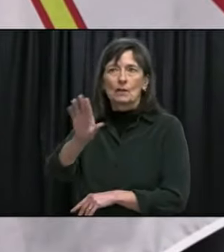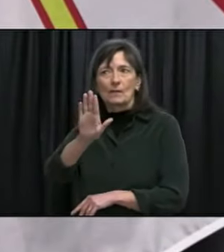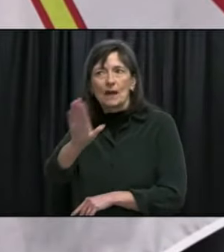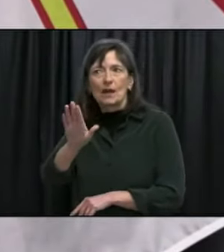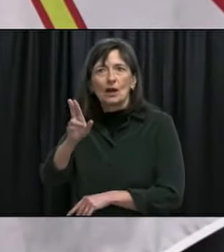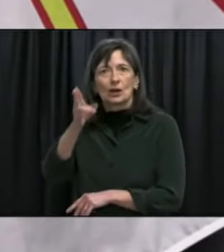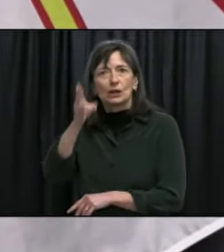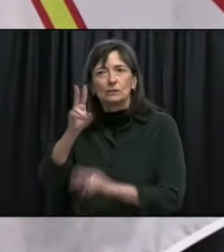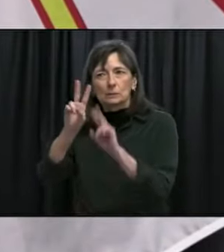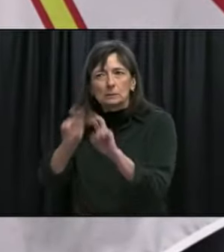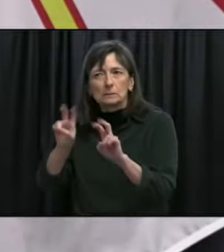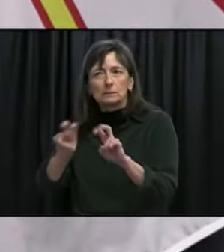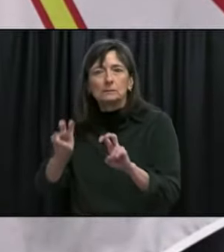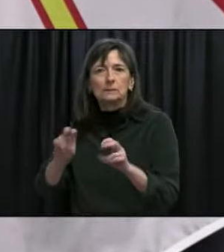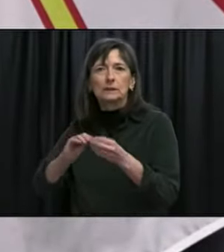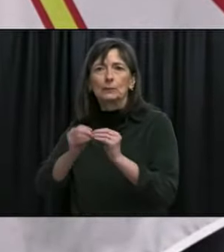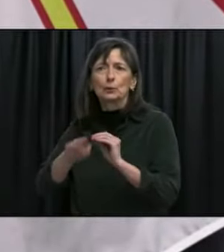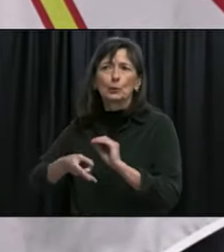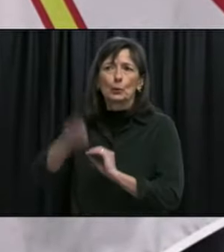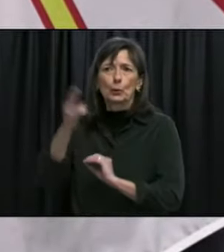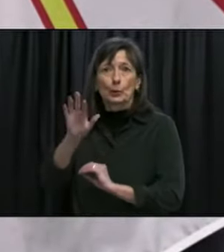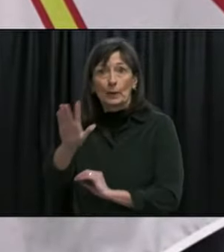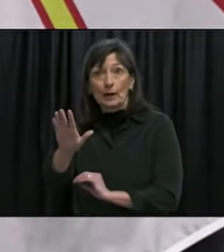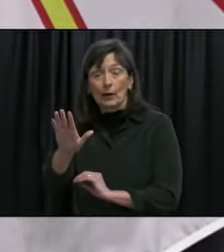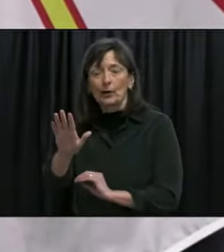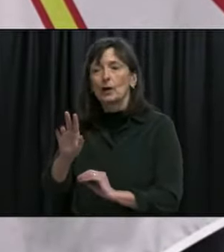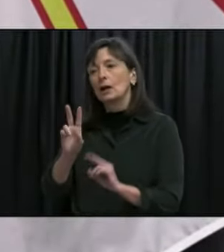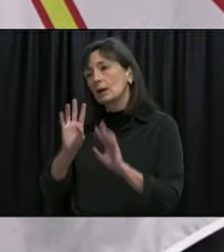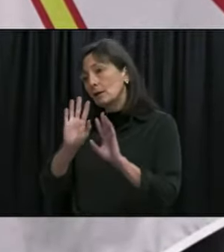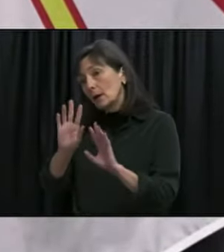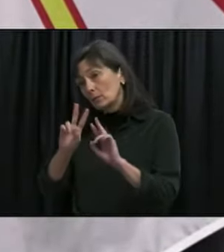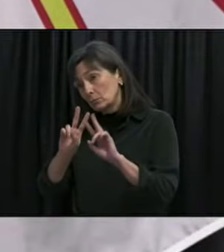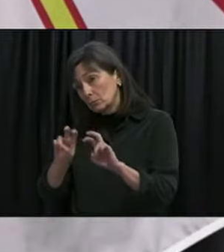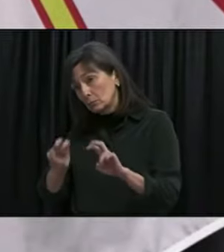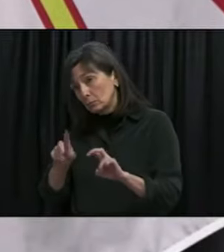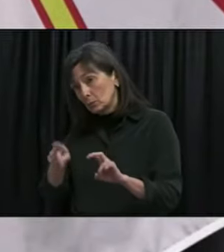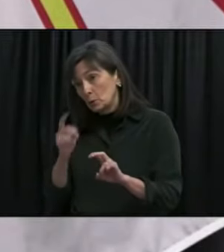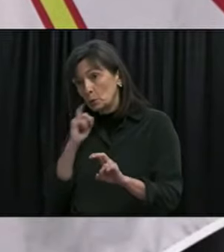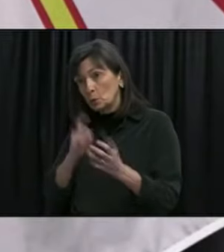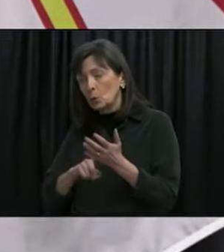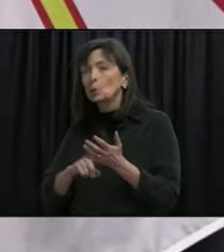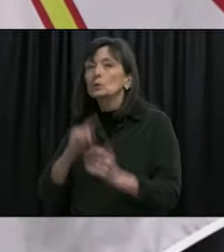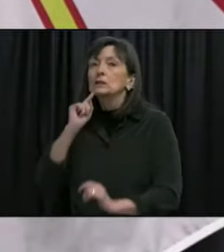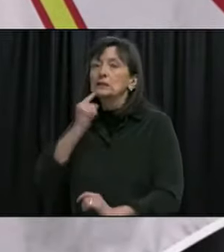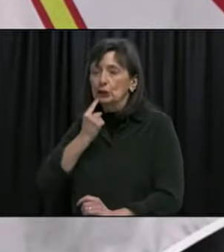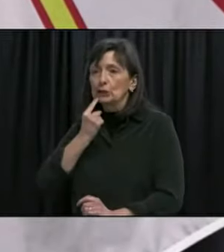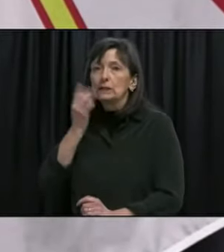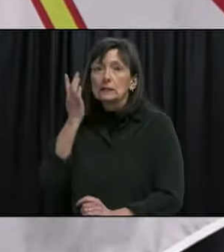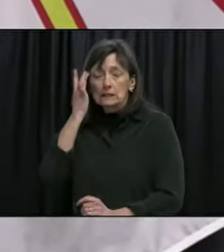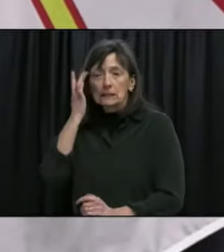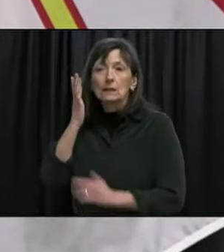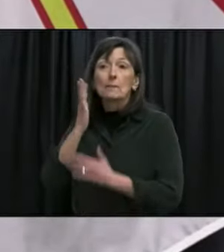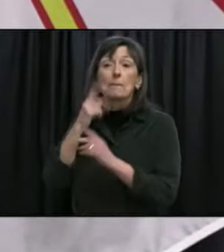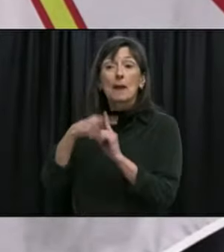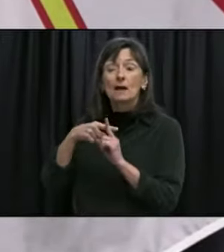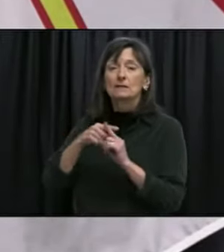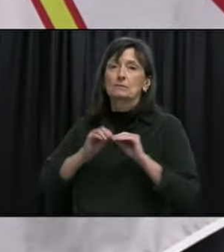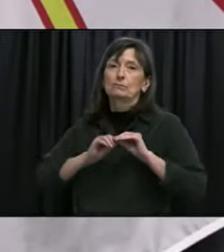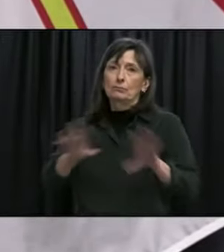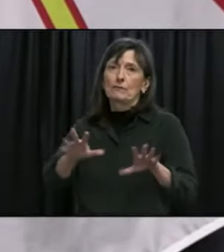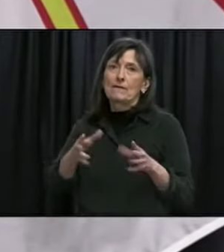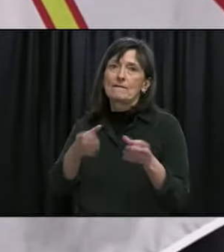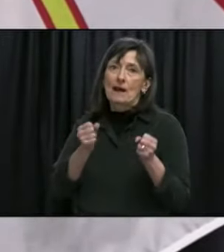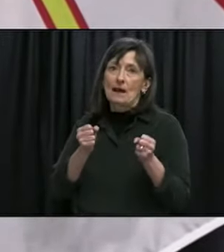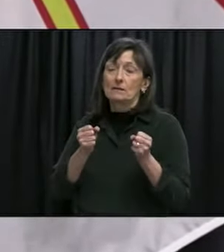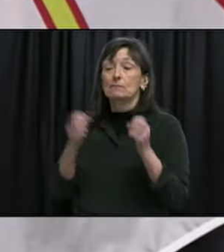epidemiological group they are reporting increased severity not only increased transmission both in terms of